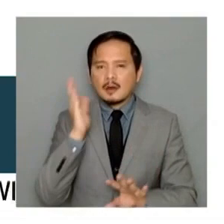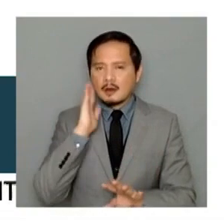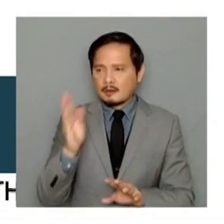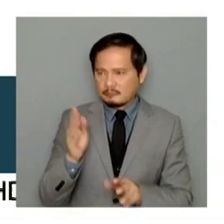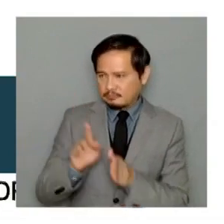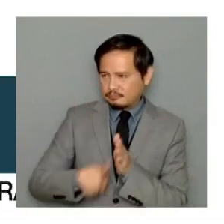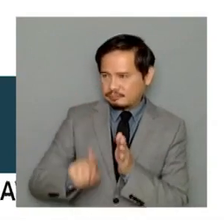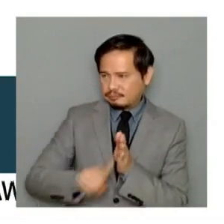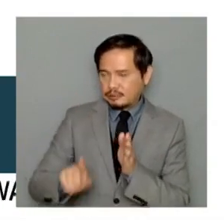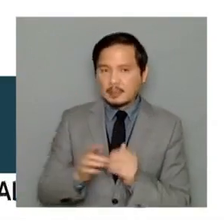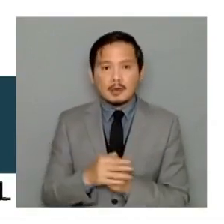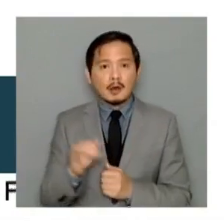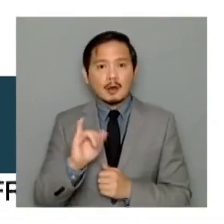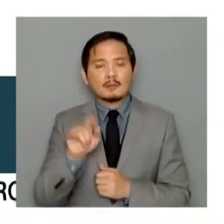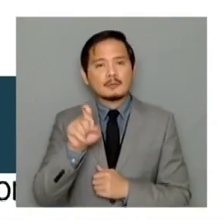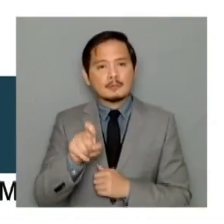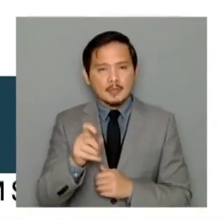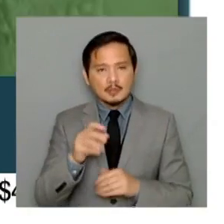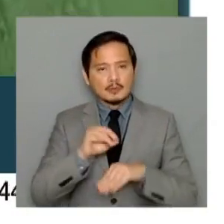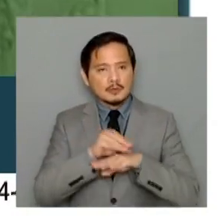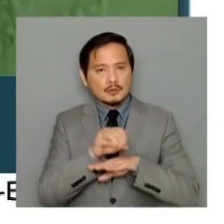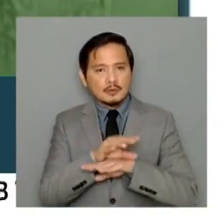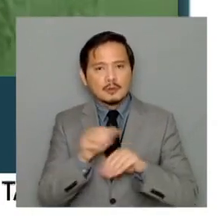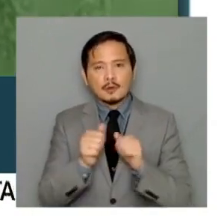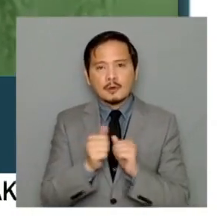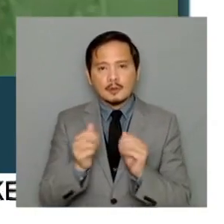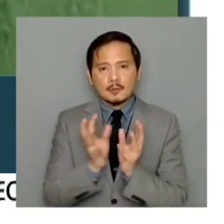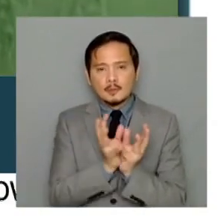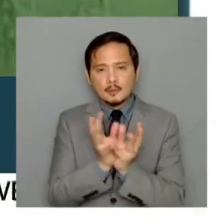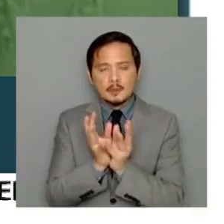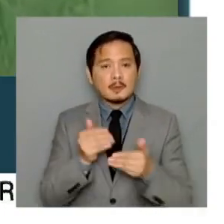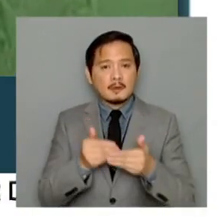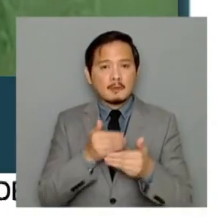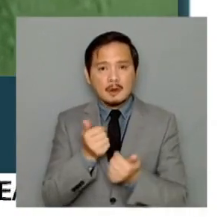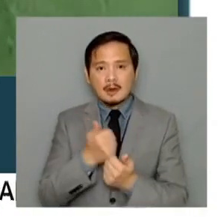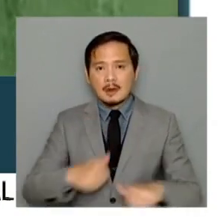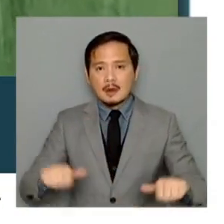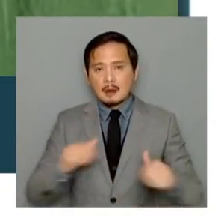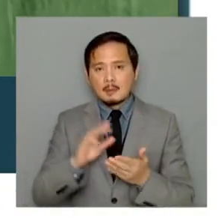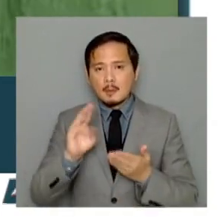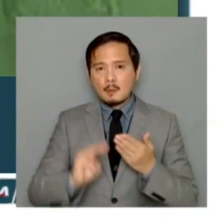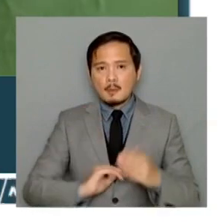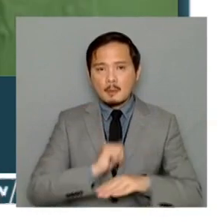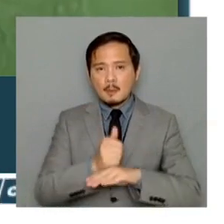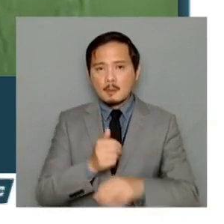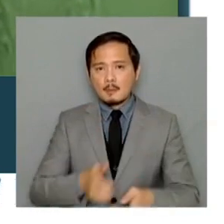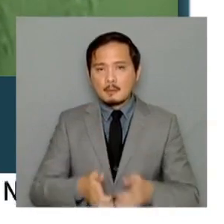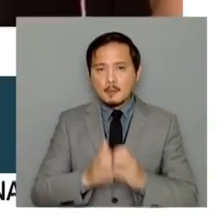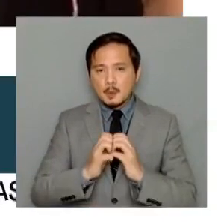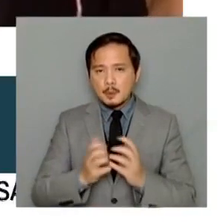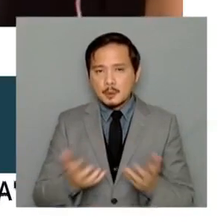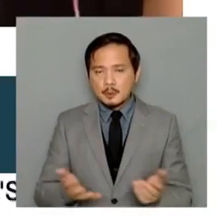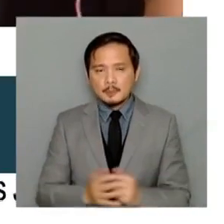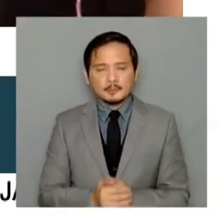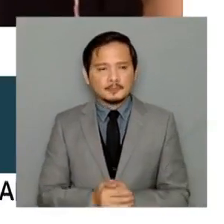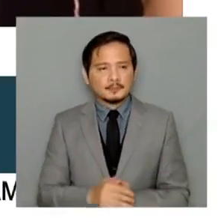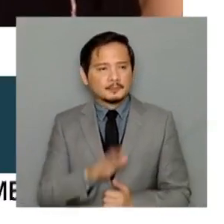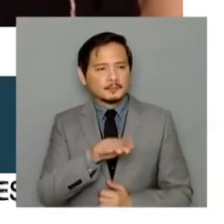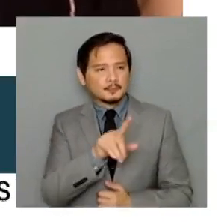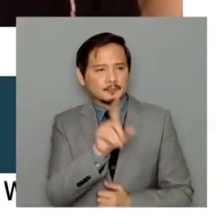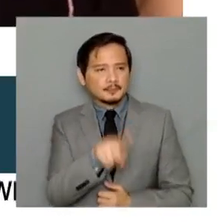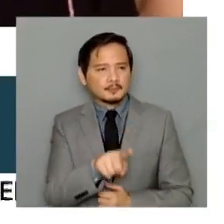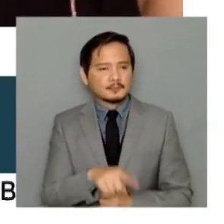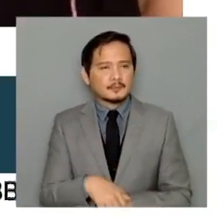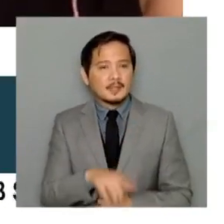consultations before any project takes place on the ground. Let me go to Leon for his expectations. What are your